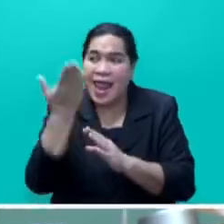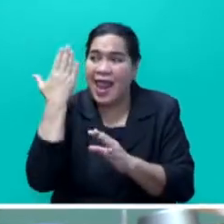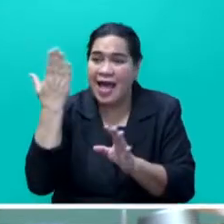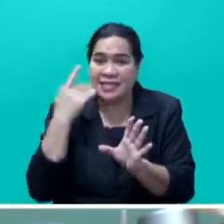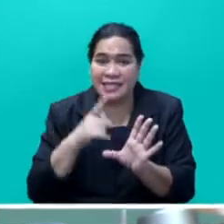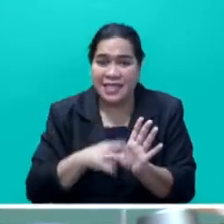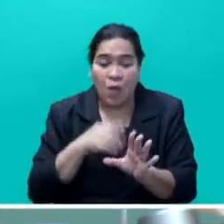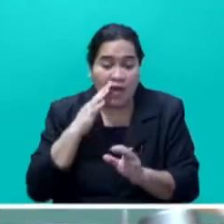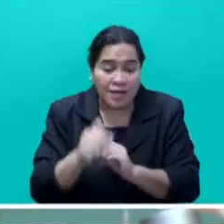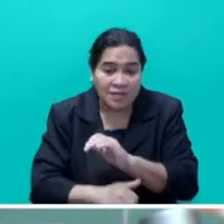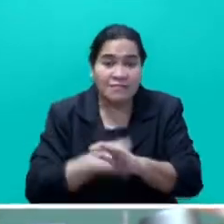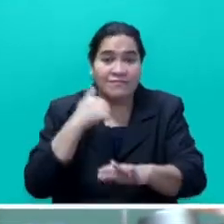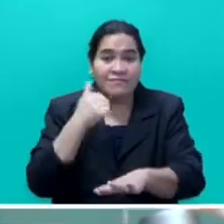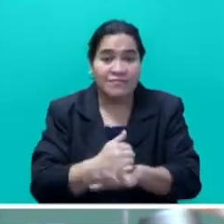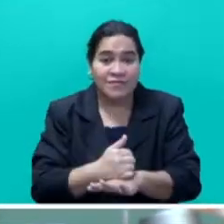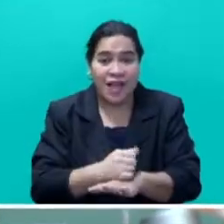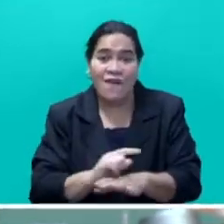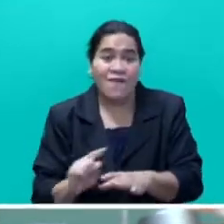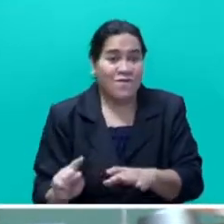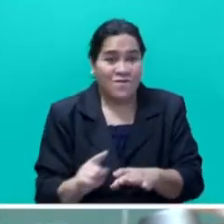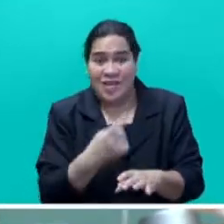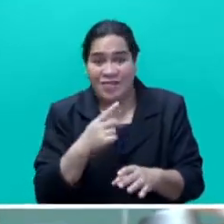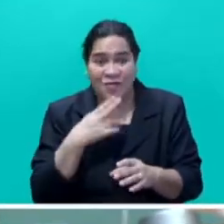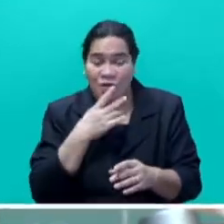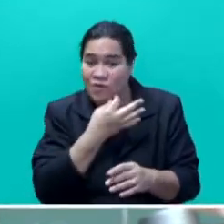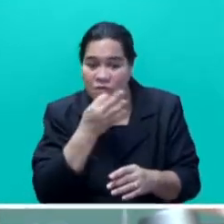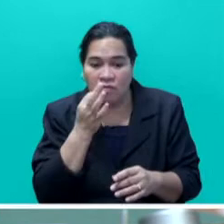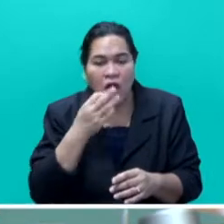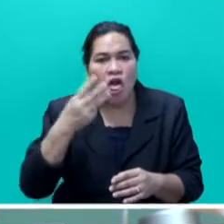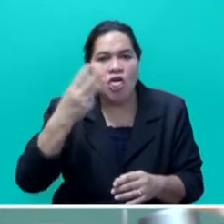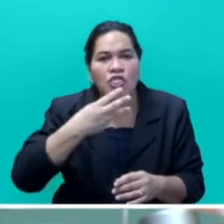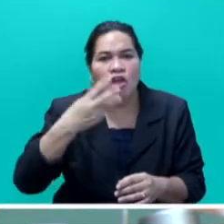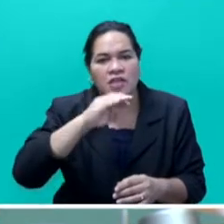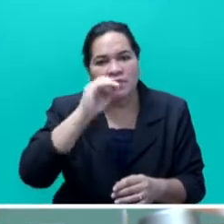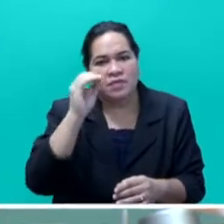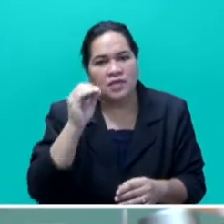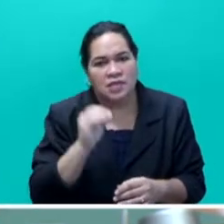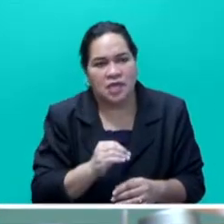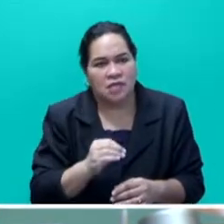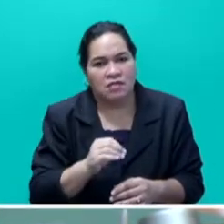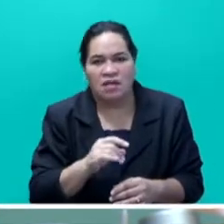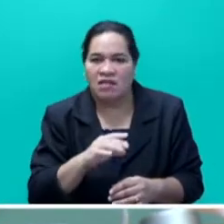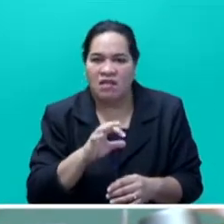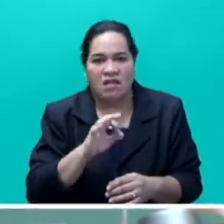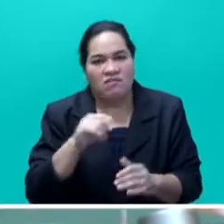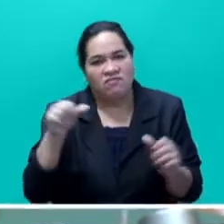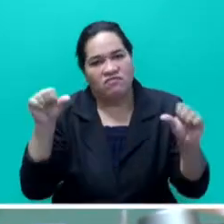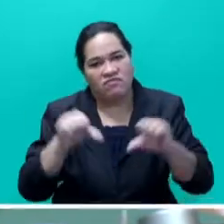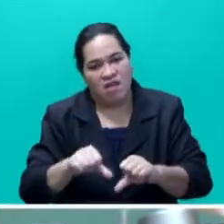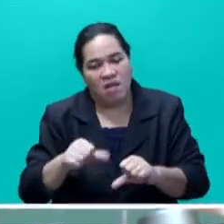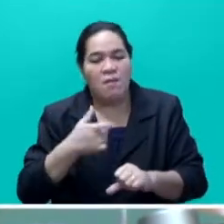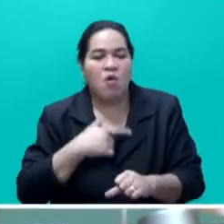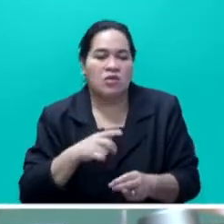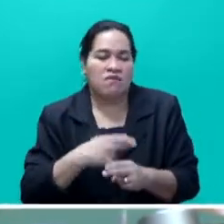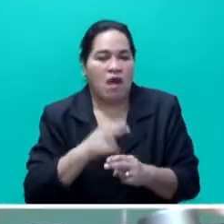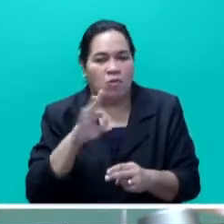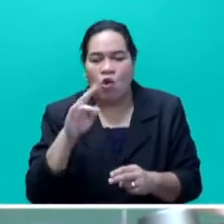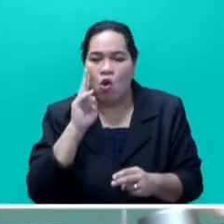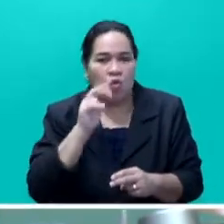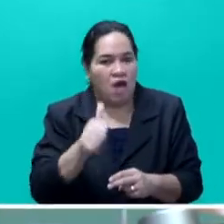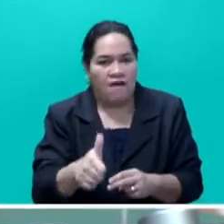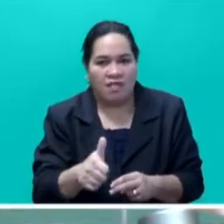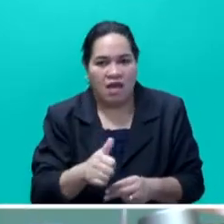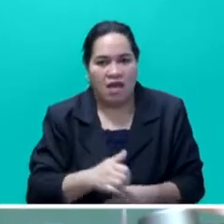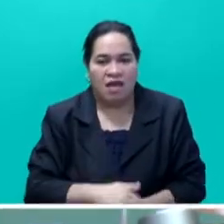we had established the first round of orchard, Mr Speaker Sayer, 30% of it didn't take off because farmers did not look after it, Mr Speaker Sayer.